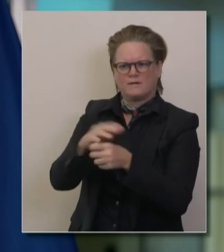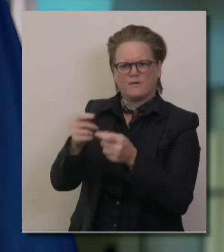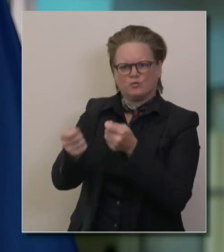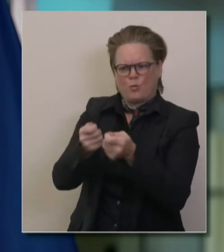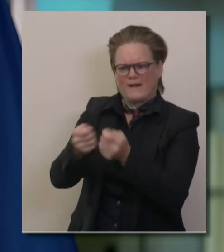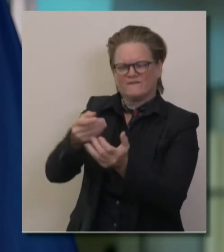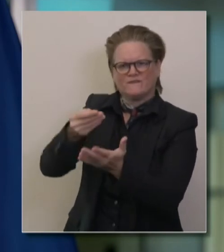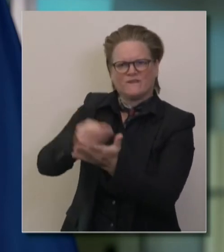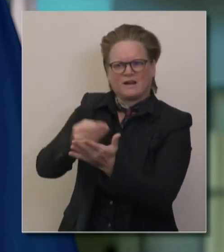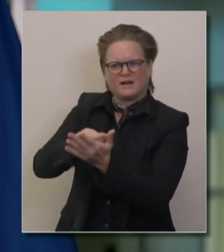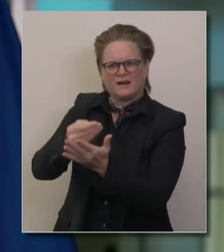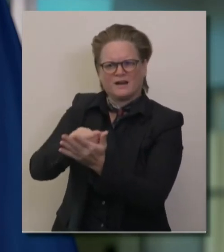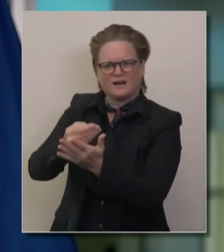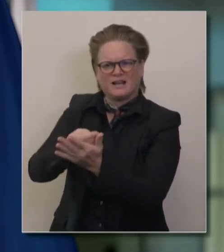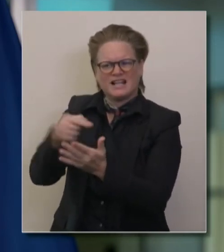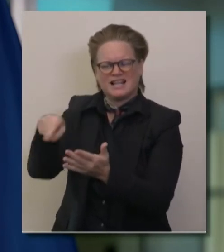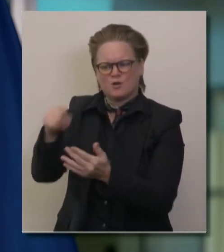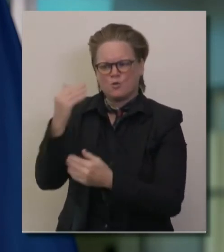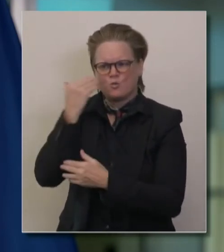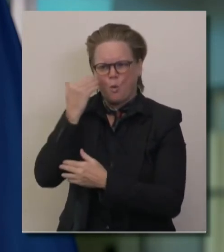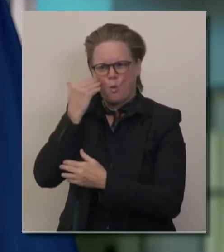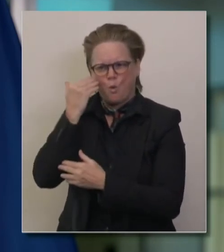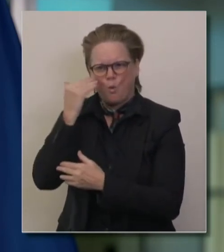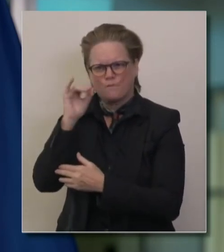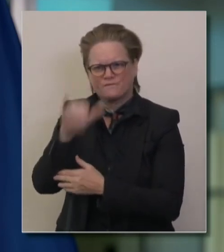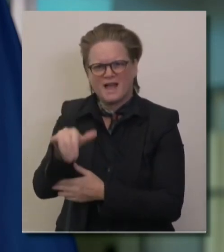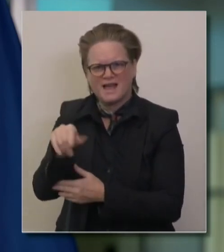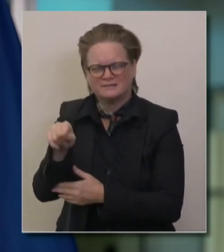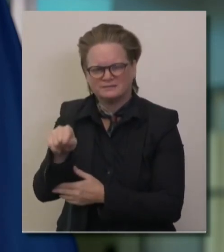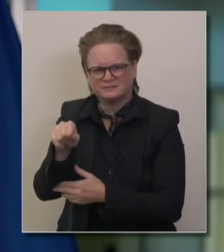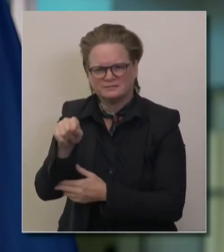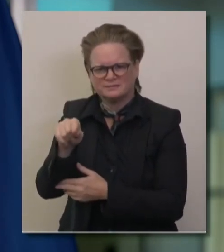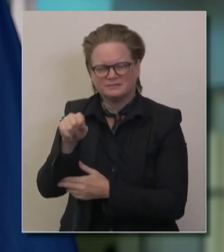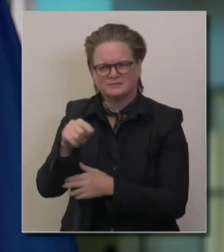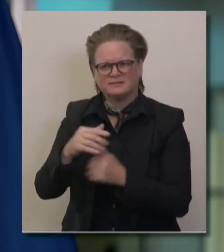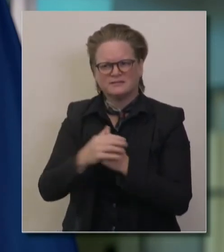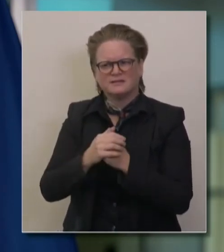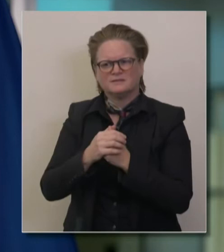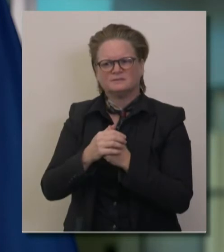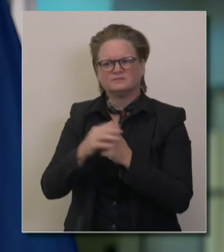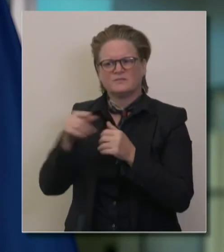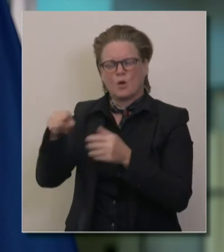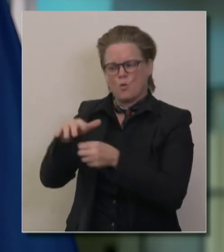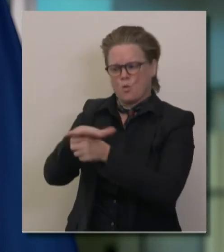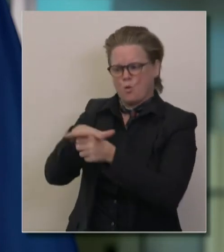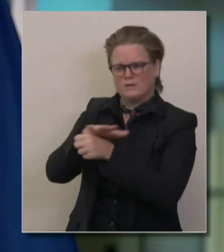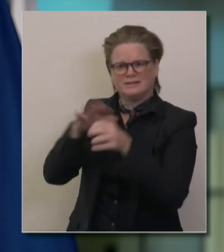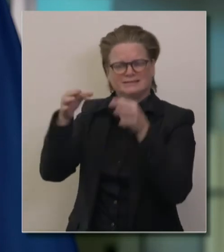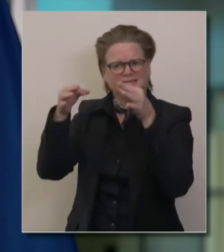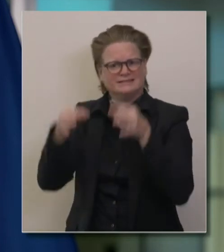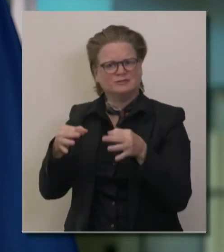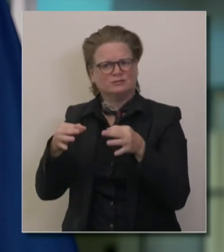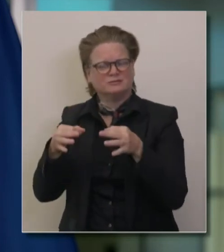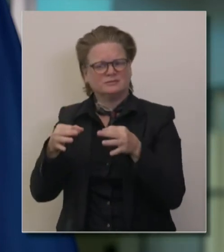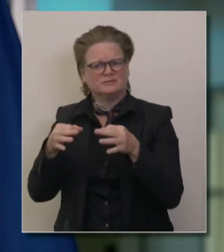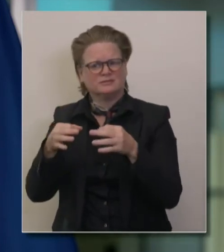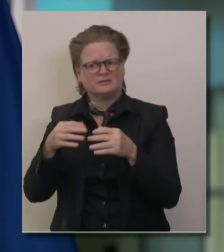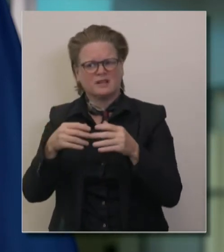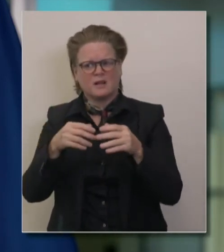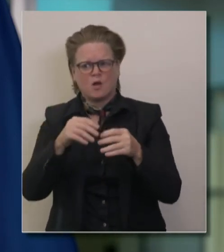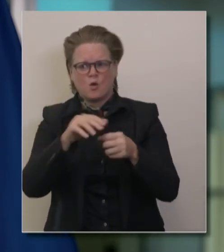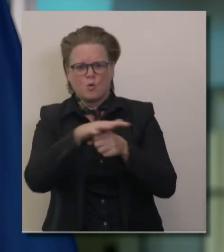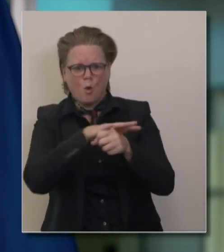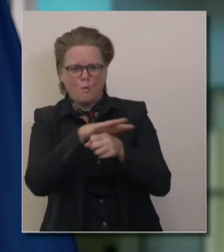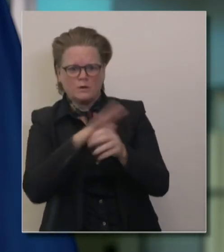that cause more, meaning to focus on local decision-making, to focus on local conditions, to focus